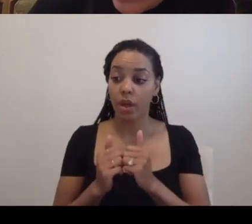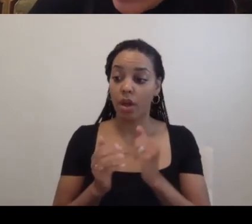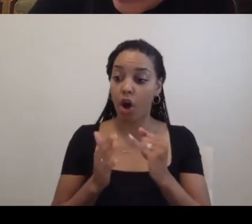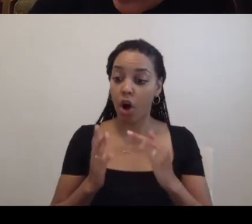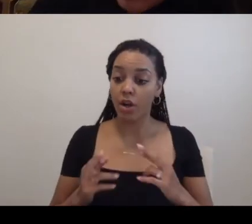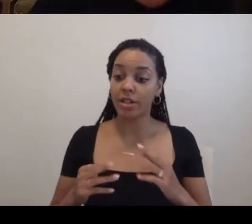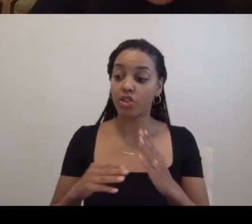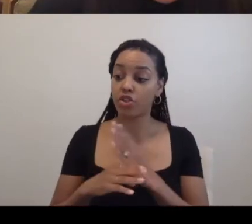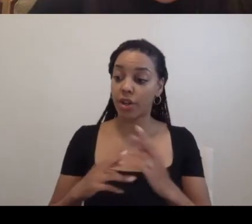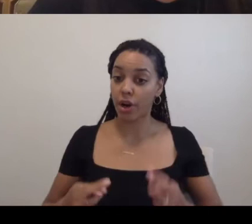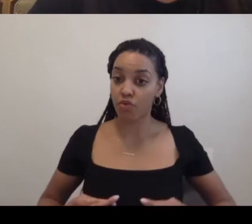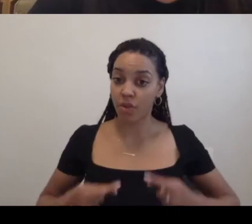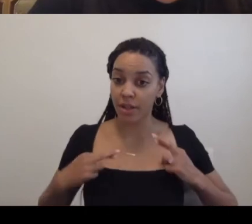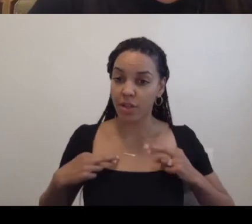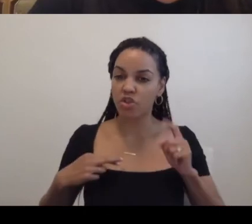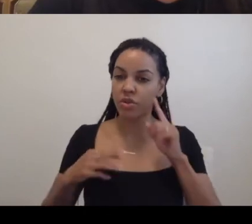determined before, uh,